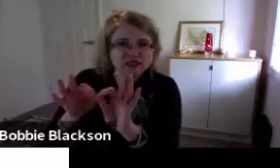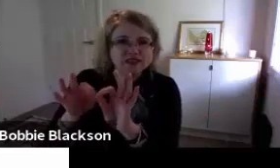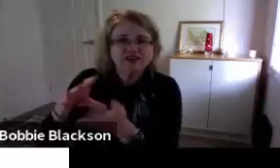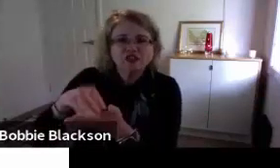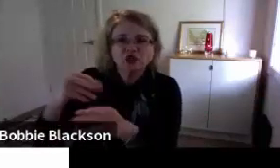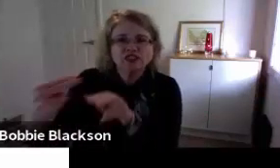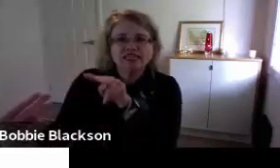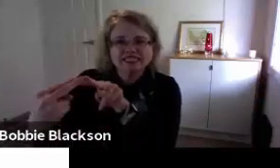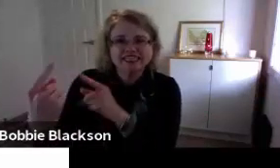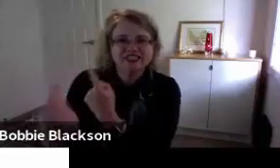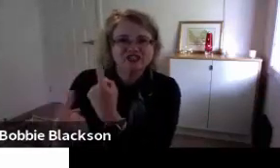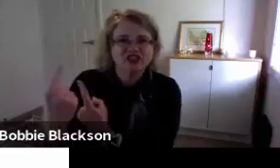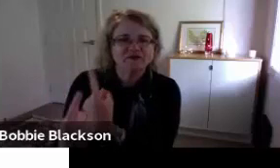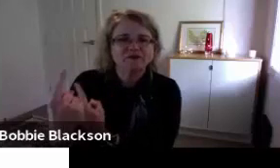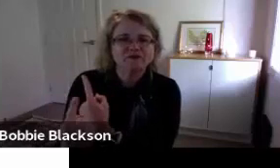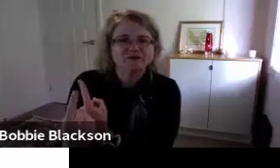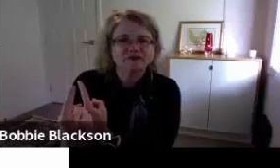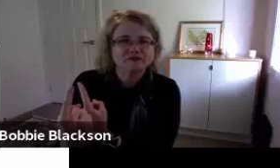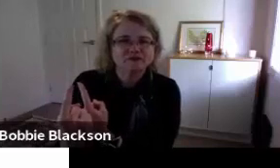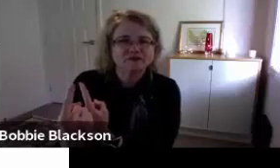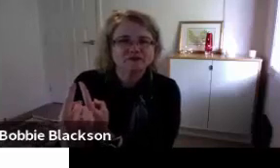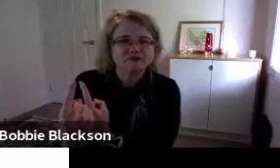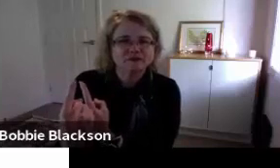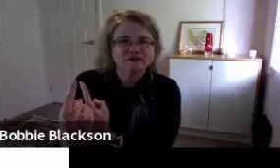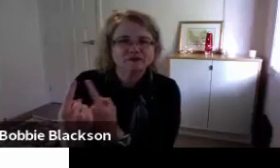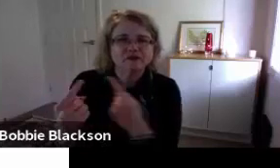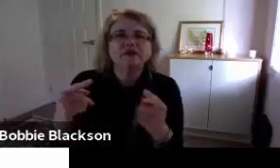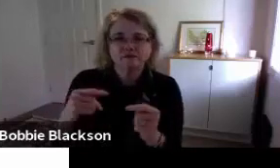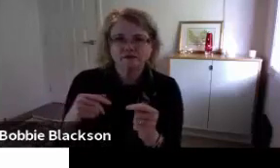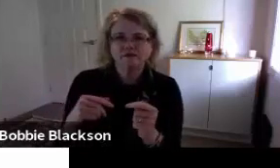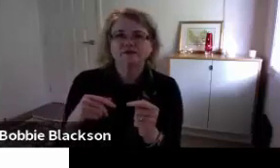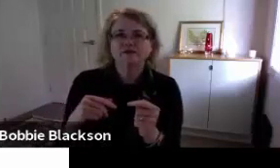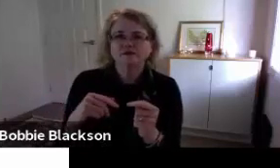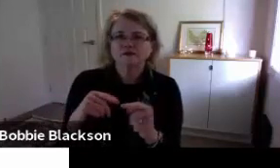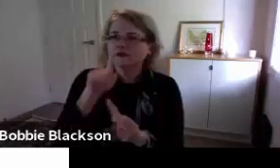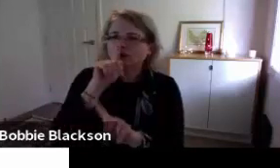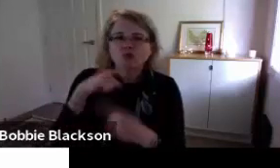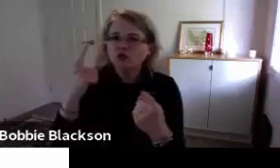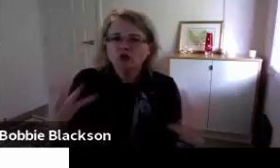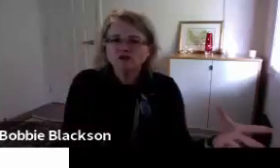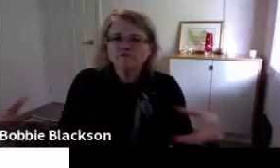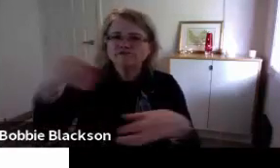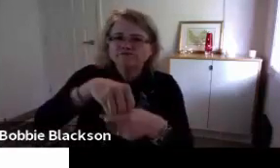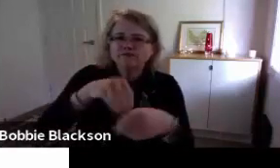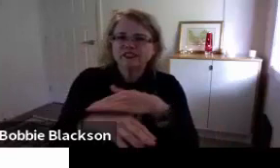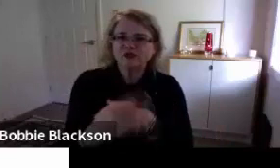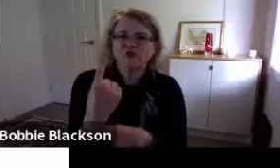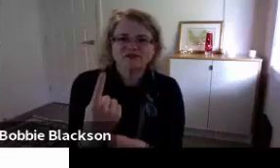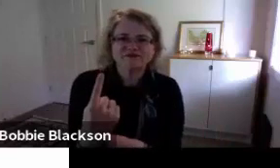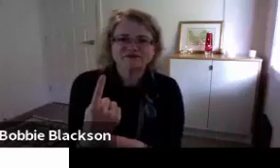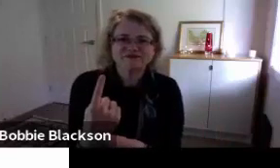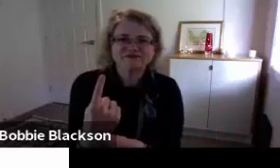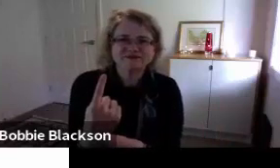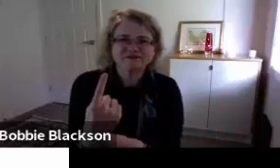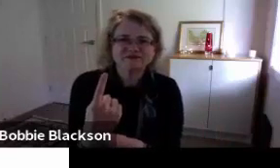Teams and this is for video interpreting so that the student and interpreter can see each other. It's not